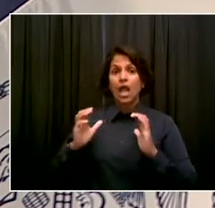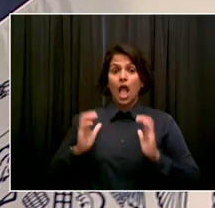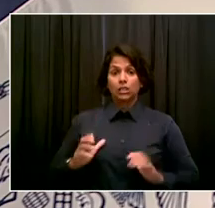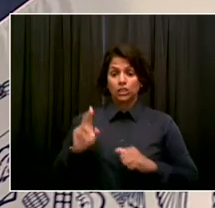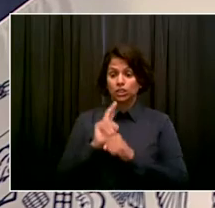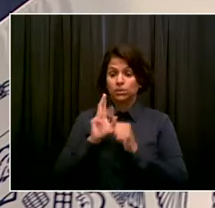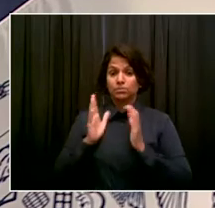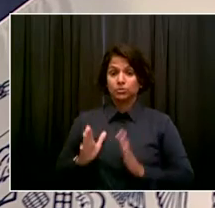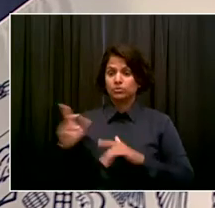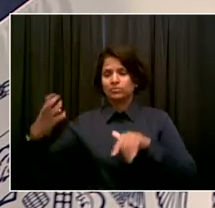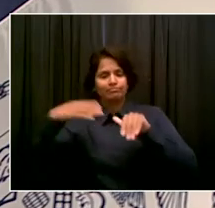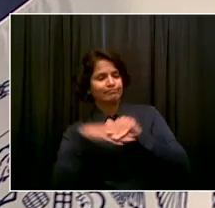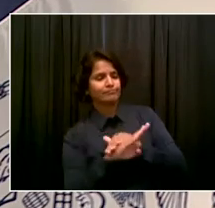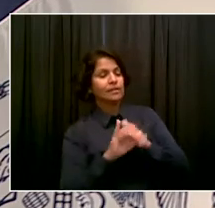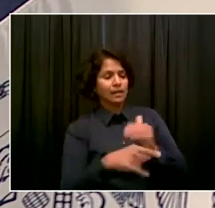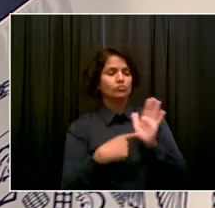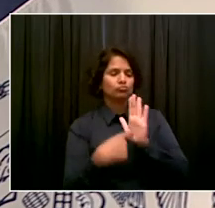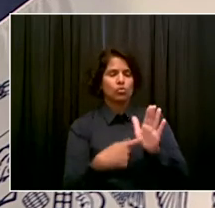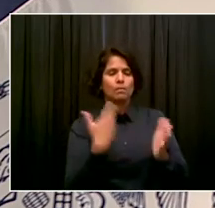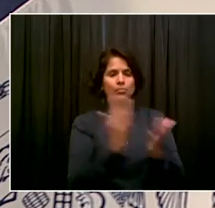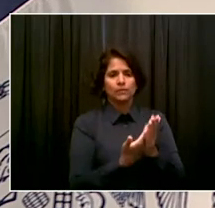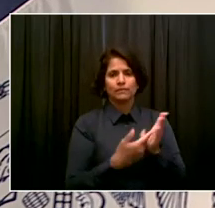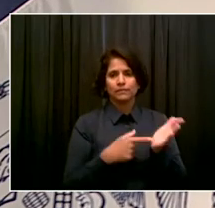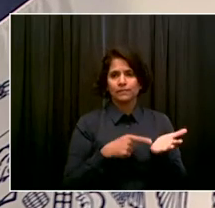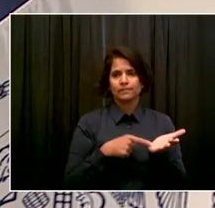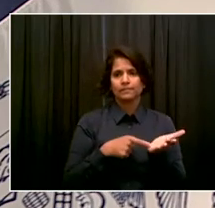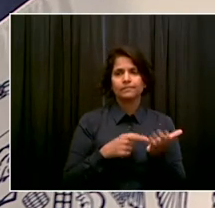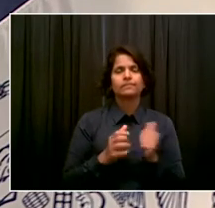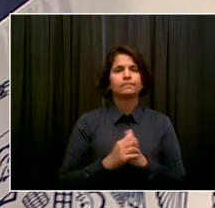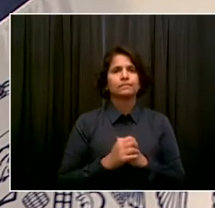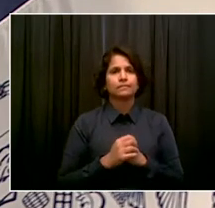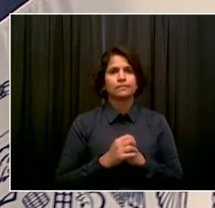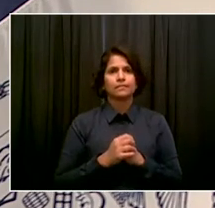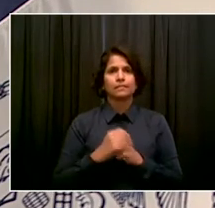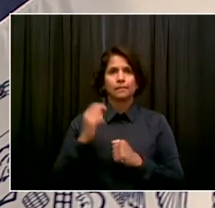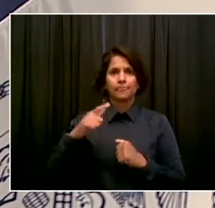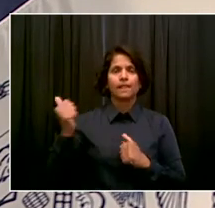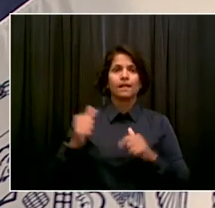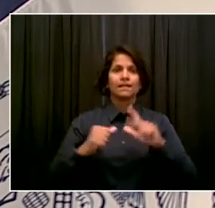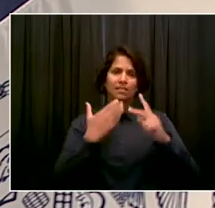Thank you. And also a question for my colleague, Kalorama.